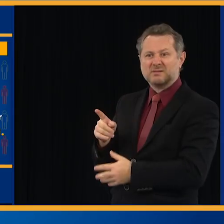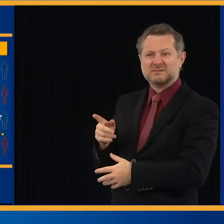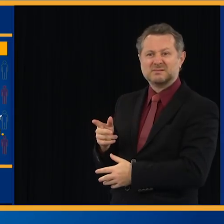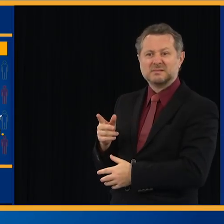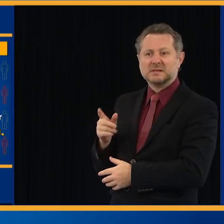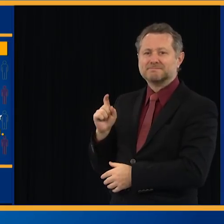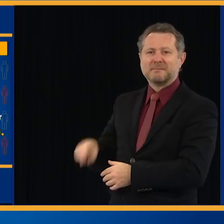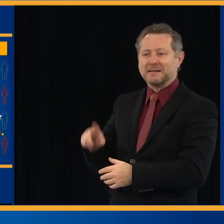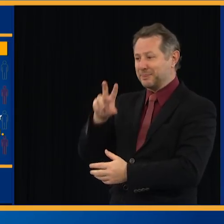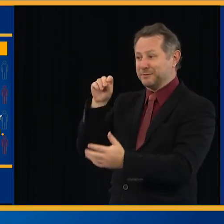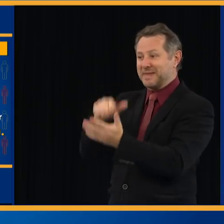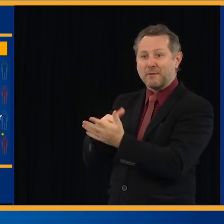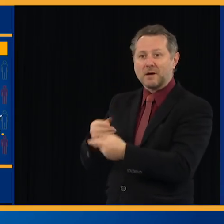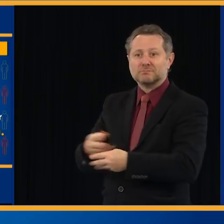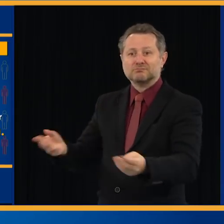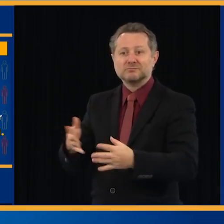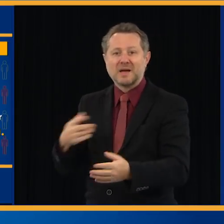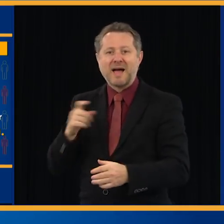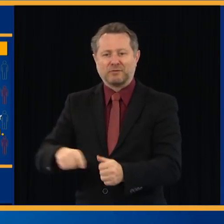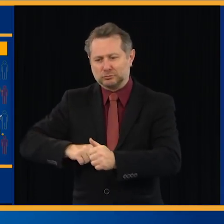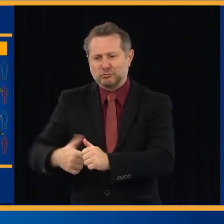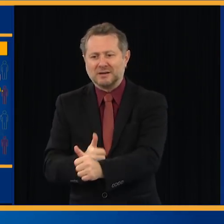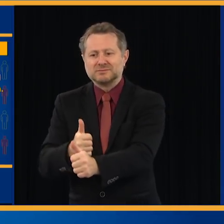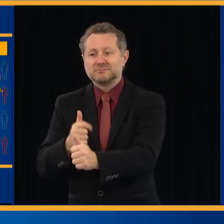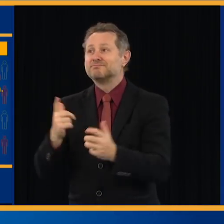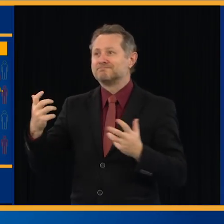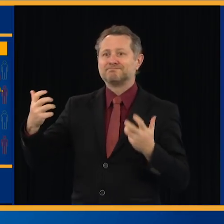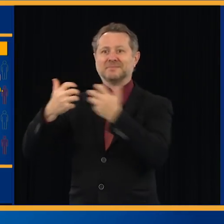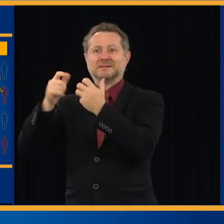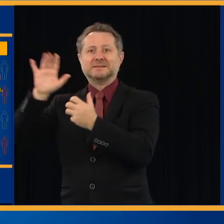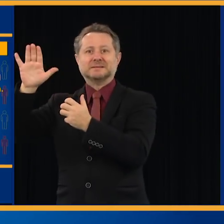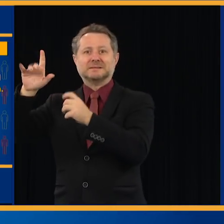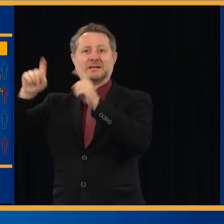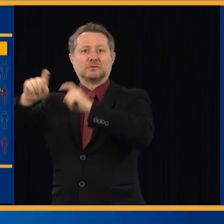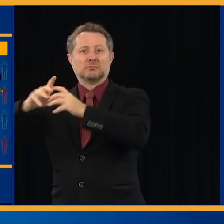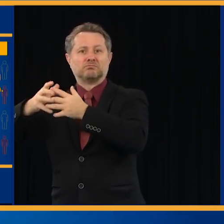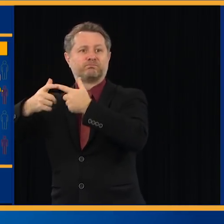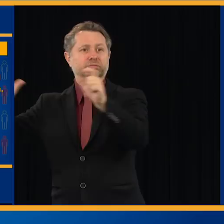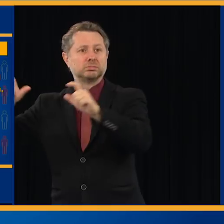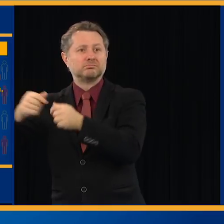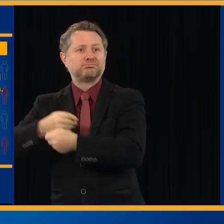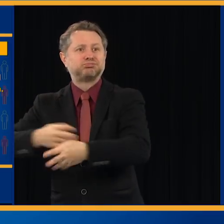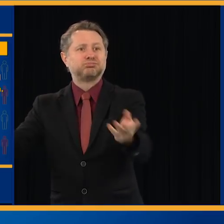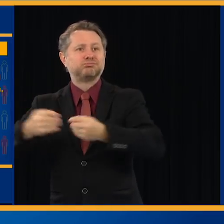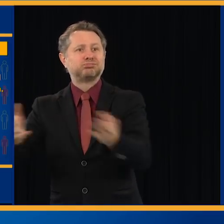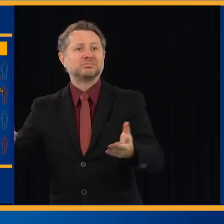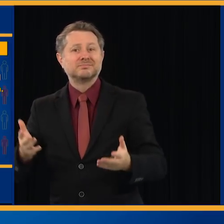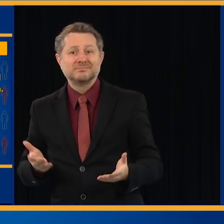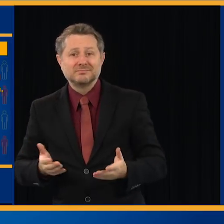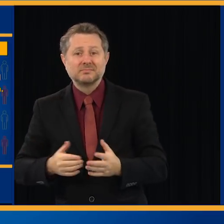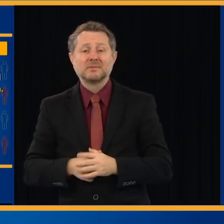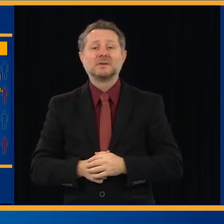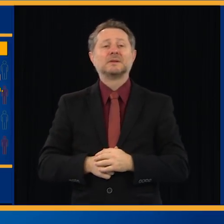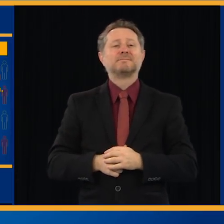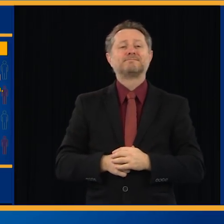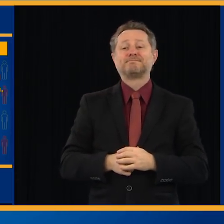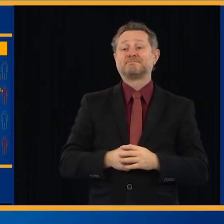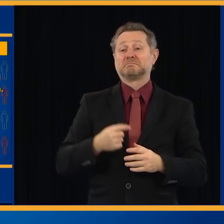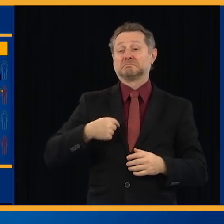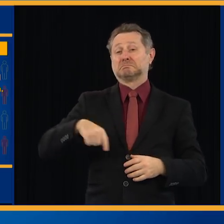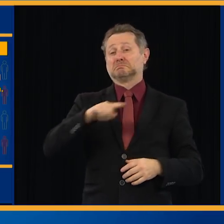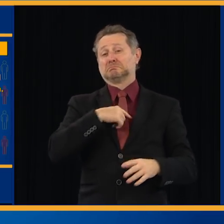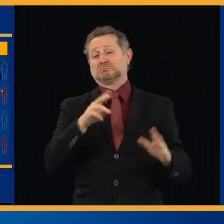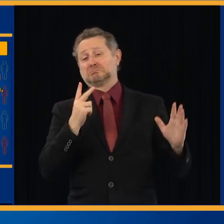to come up to scale to meet what we're doing on testing. The estimate so far